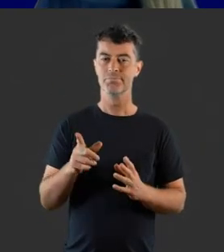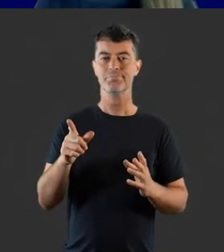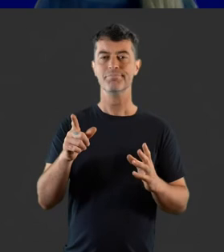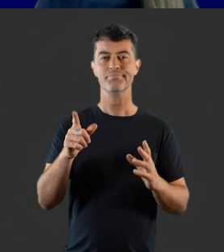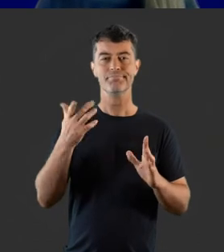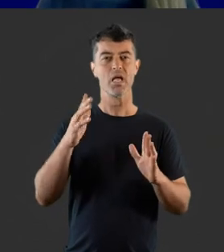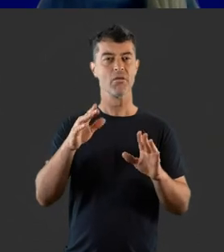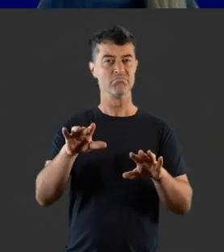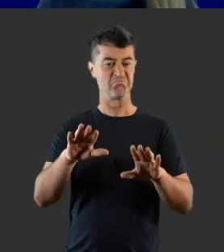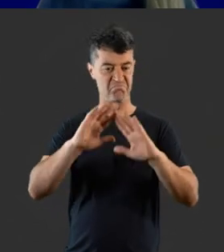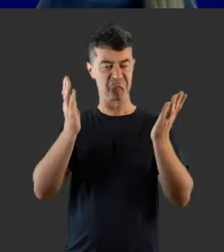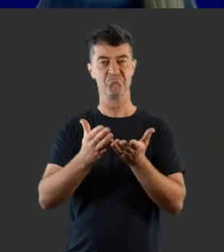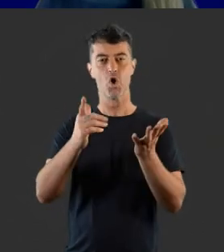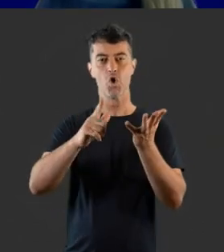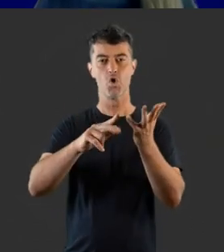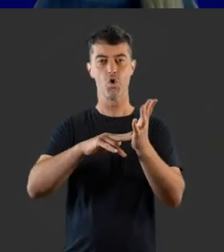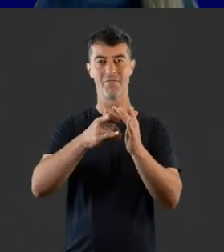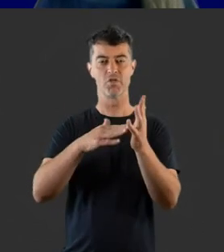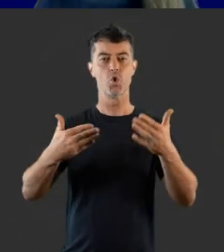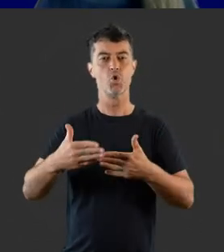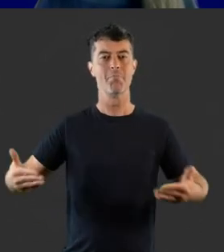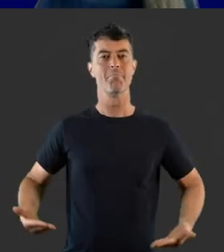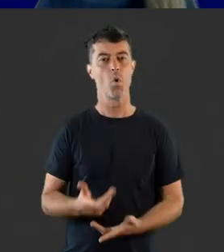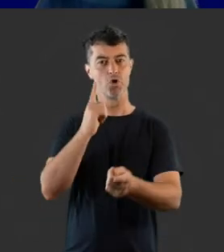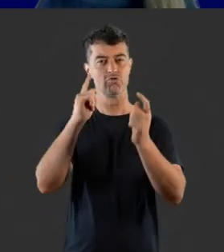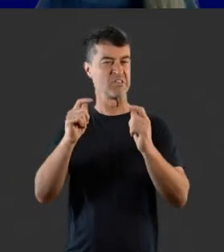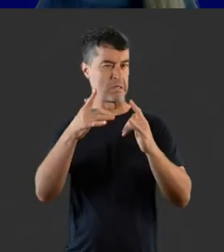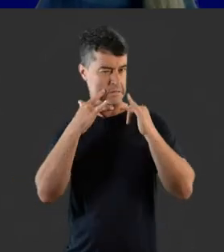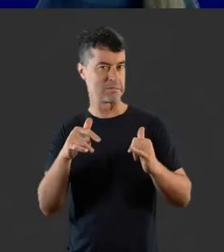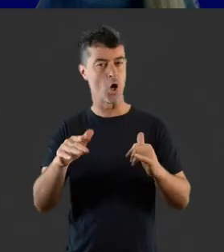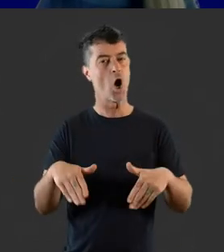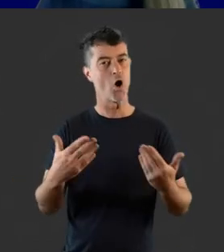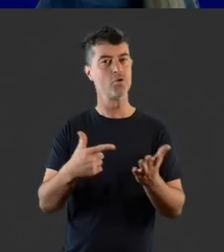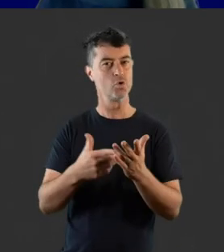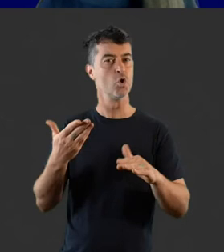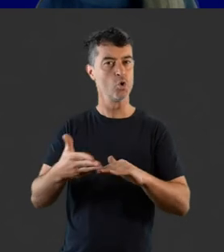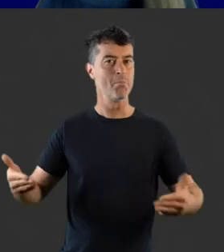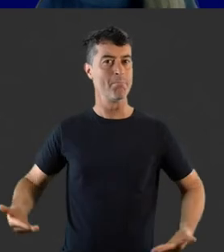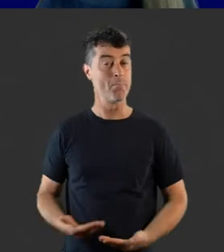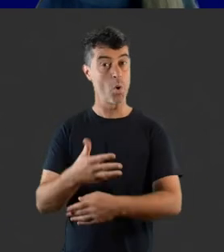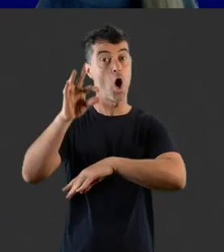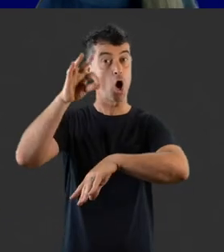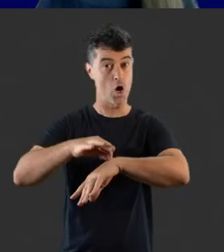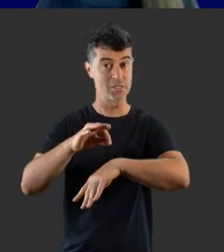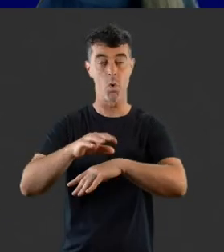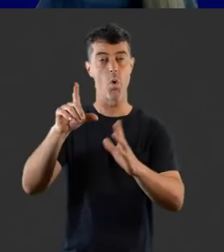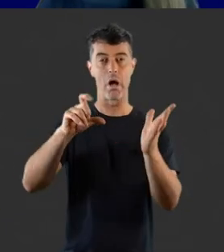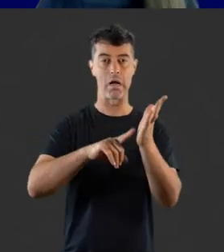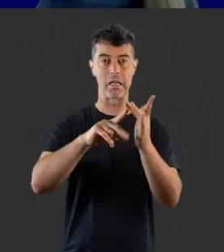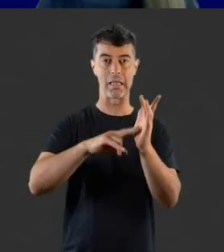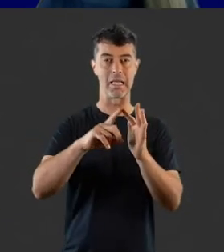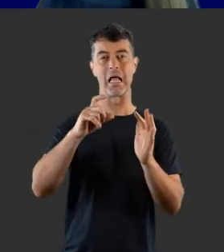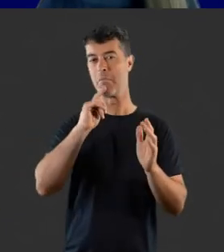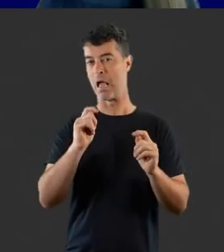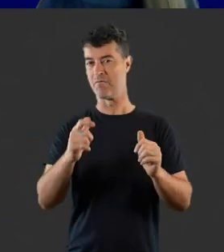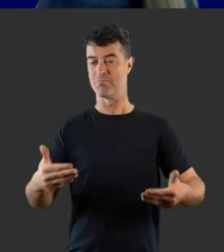Universal newborn screening. The universal newborn hearing screening assessment is offered to newborns in hospital or